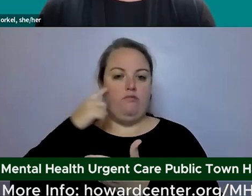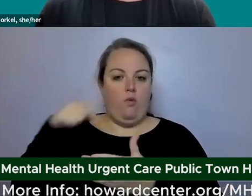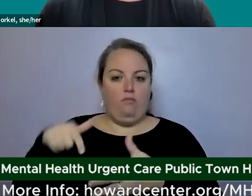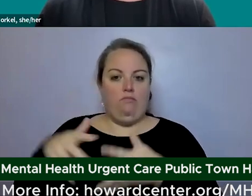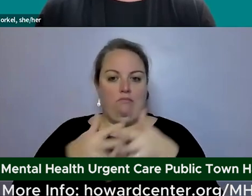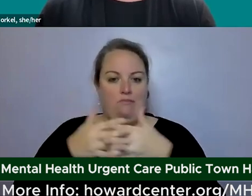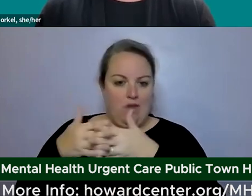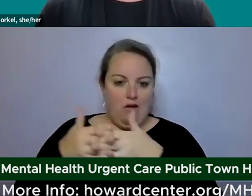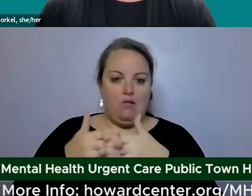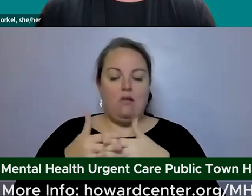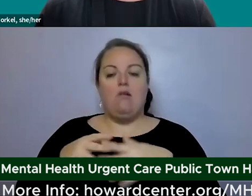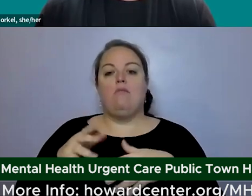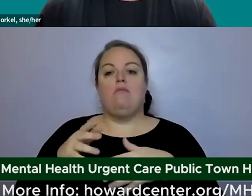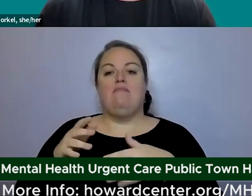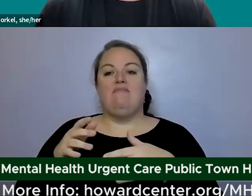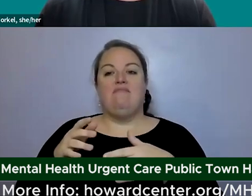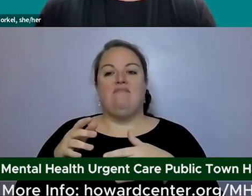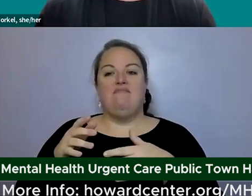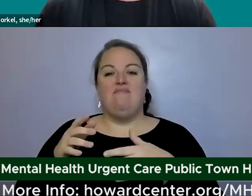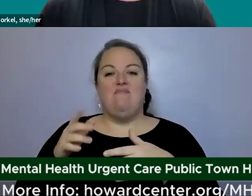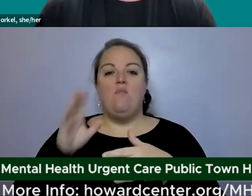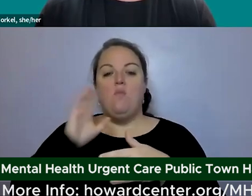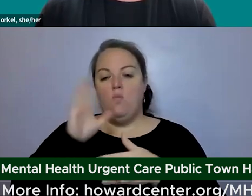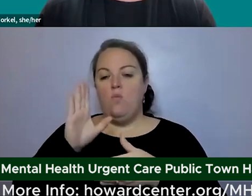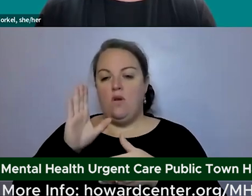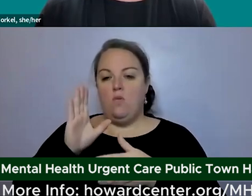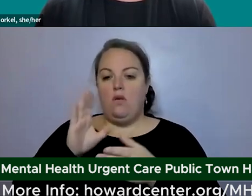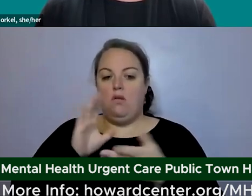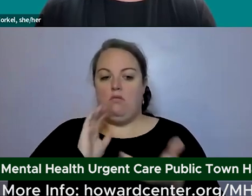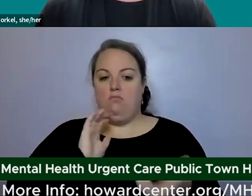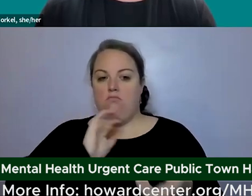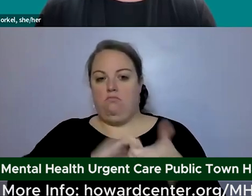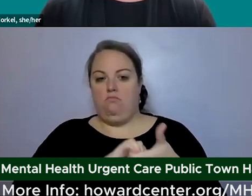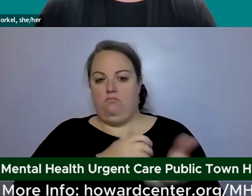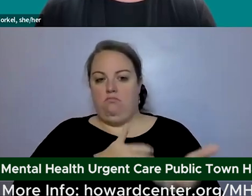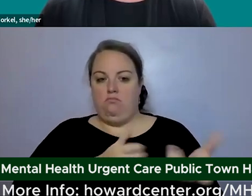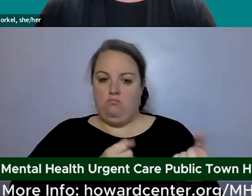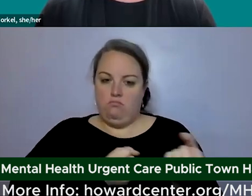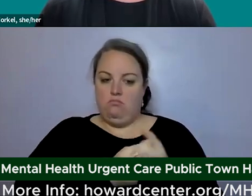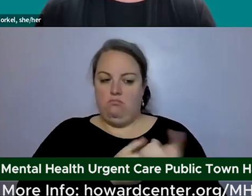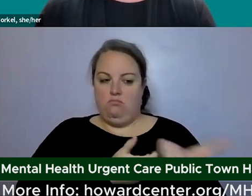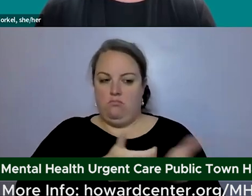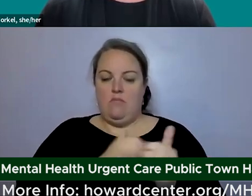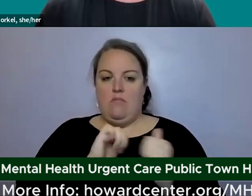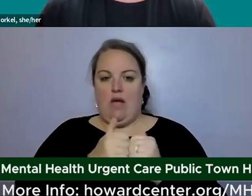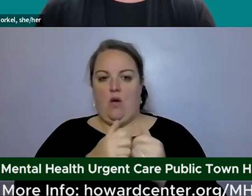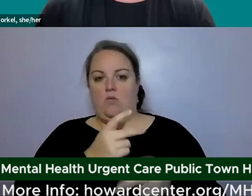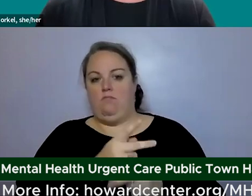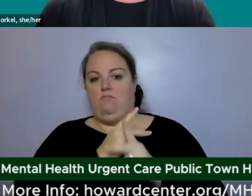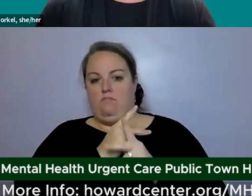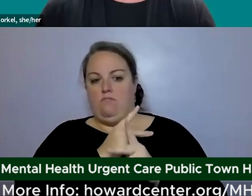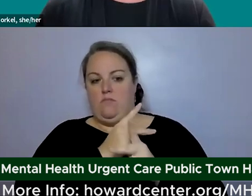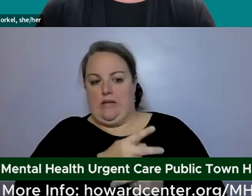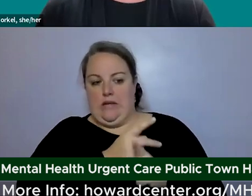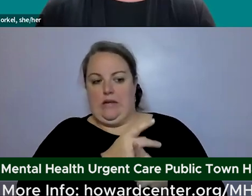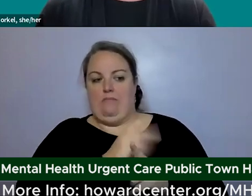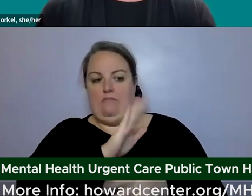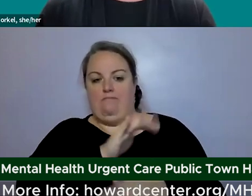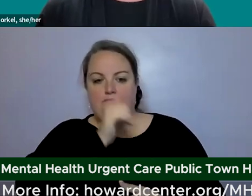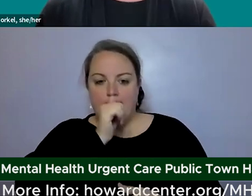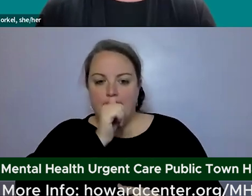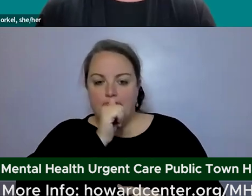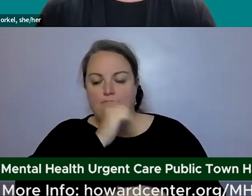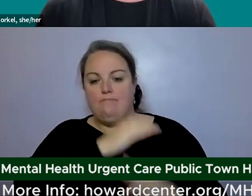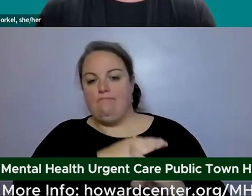having a mental health record we will work with that guest to figure out how to maintain and protect their privacy and confidentiality